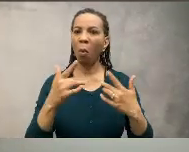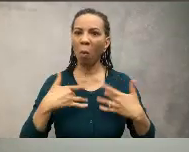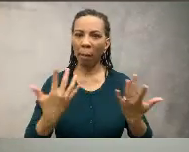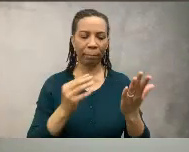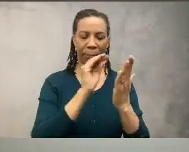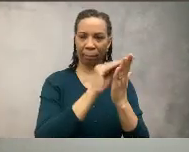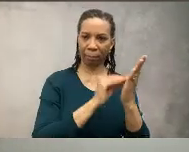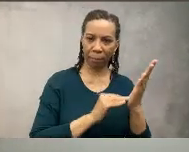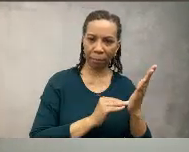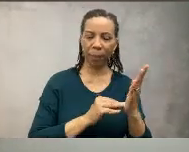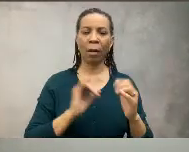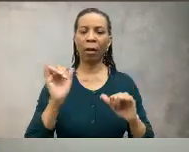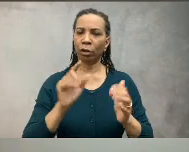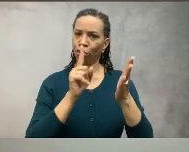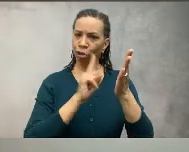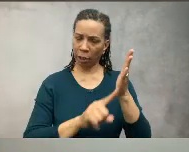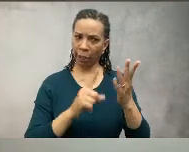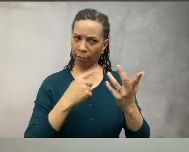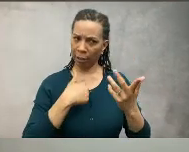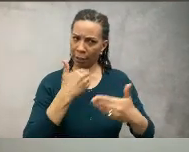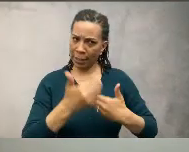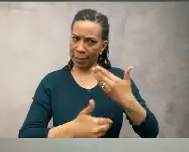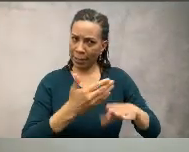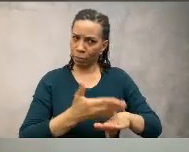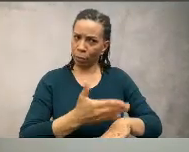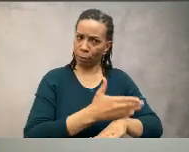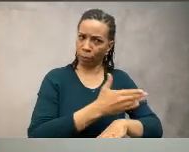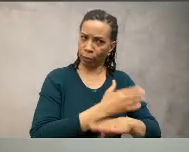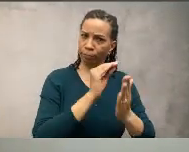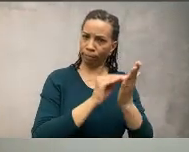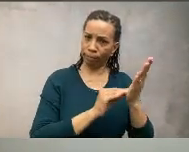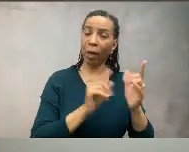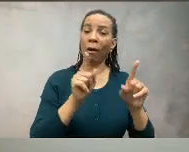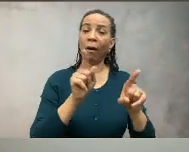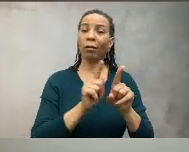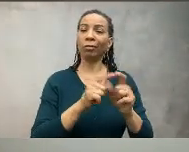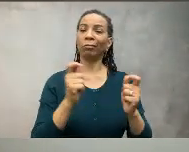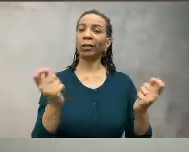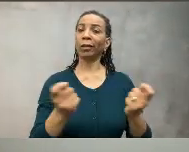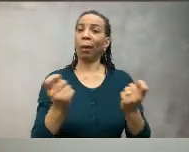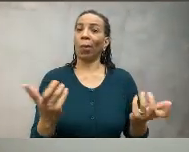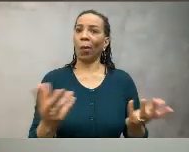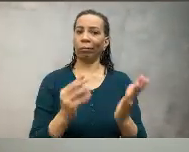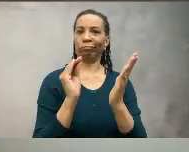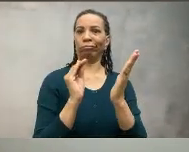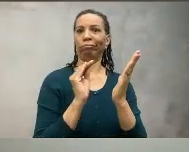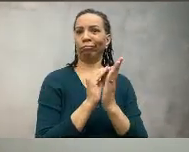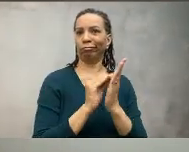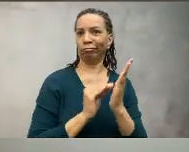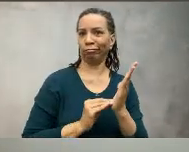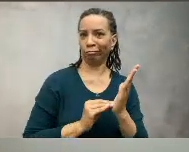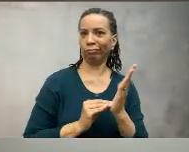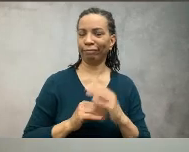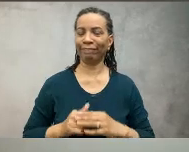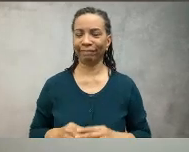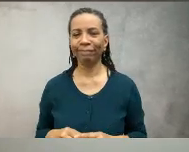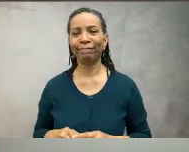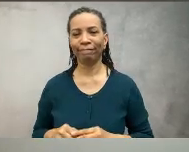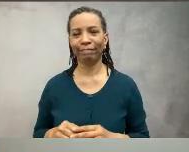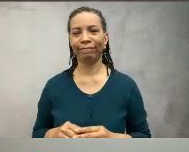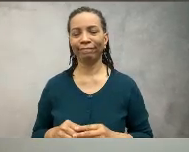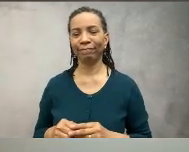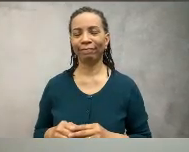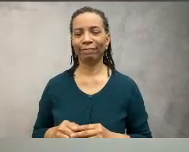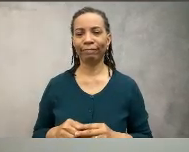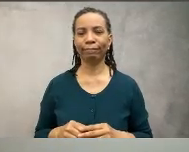diary to keep track of your walking, some self-measurement tools to check your progress, and most importantly a clear plan for rewarding yourself as you